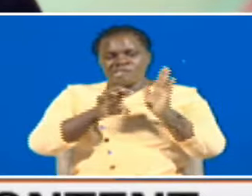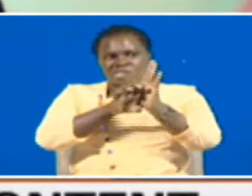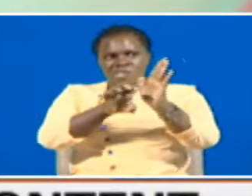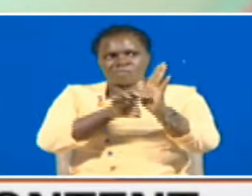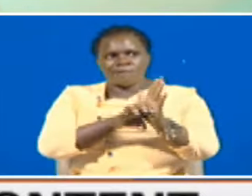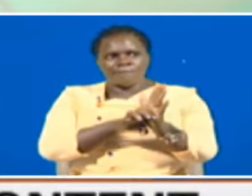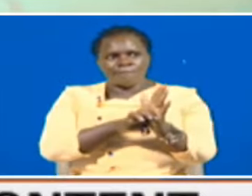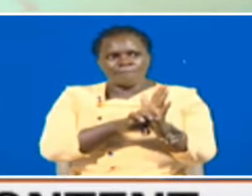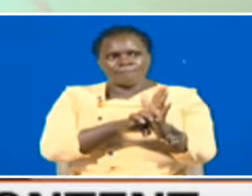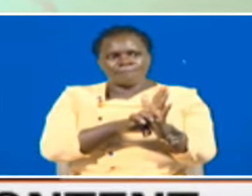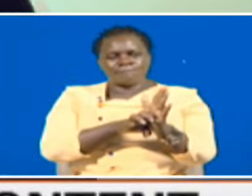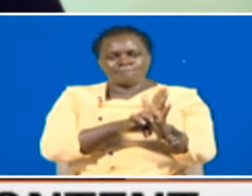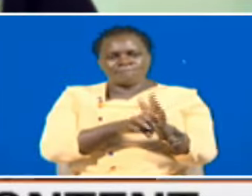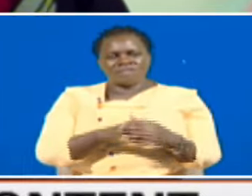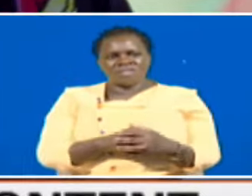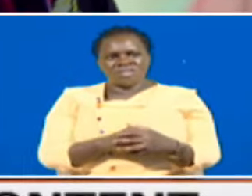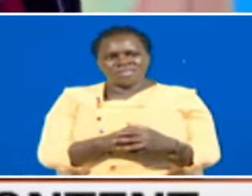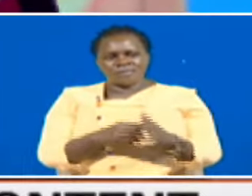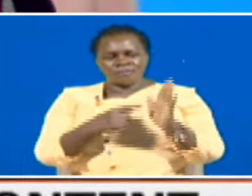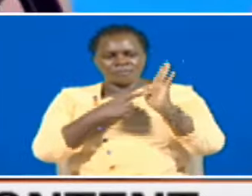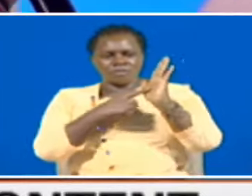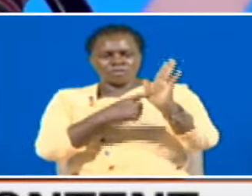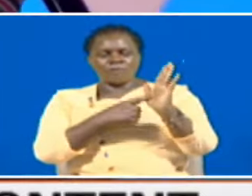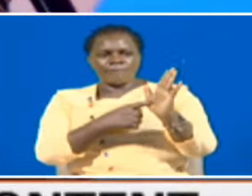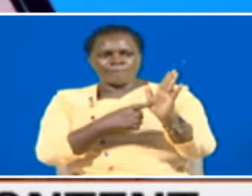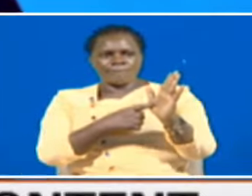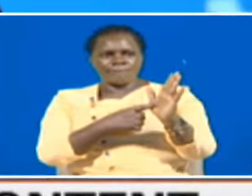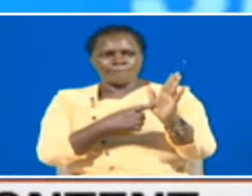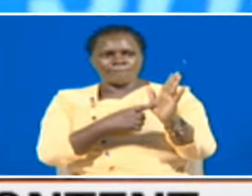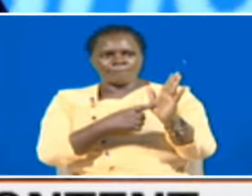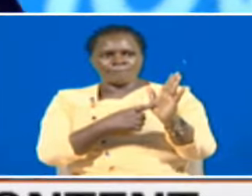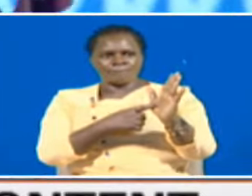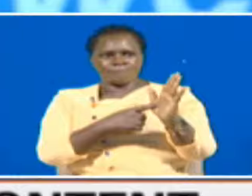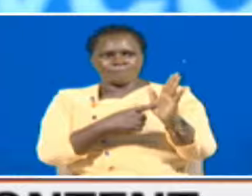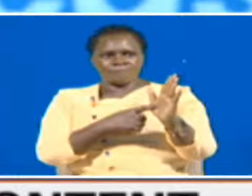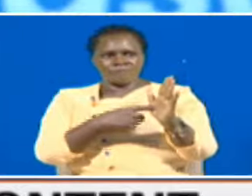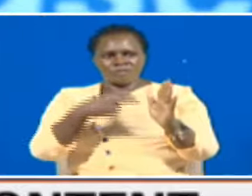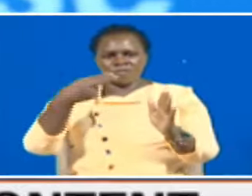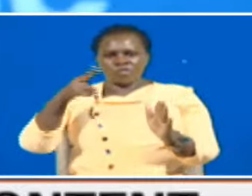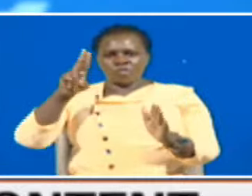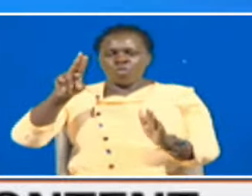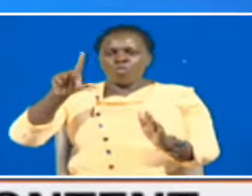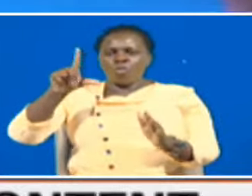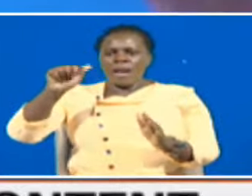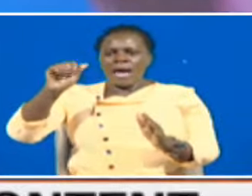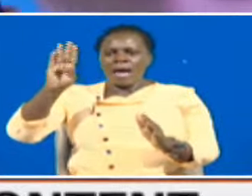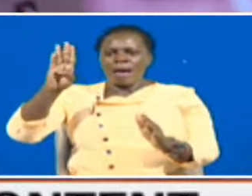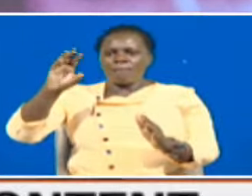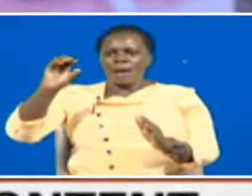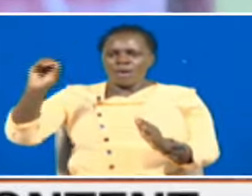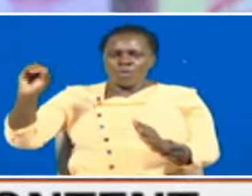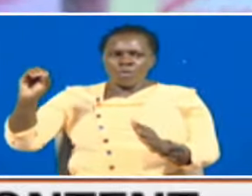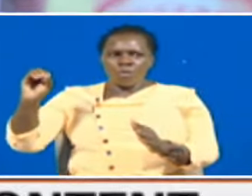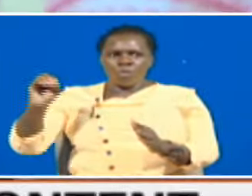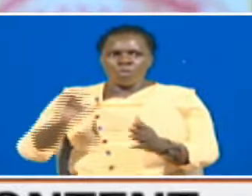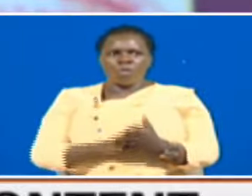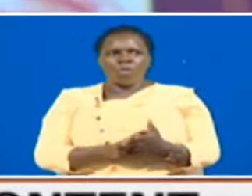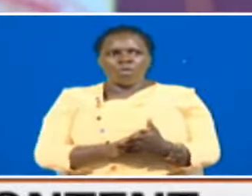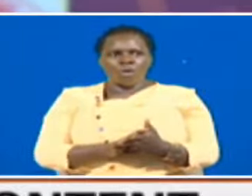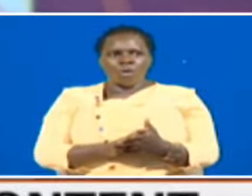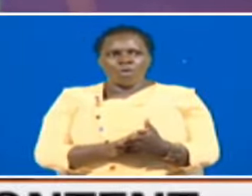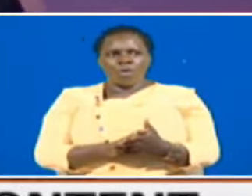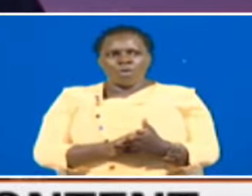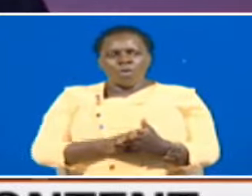the shows Hula Baloo State some classic shows Joro Auba